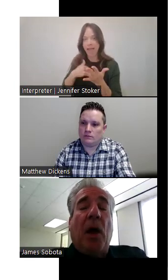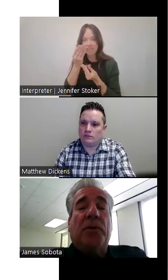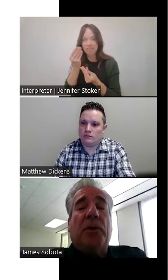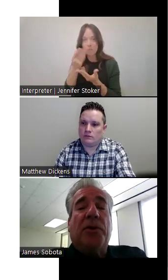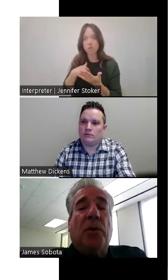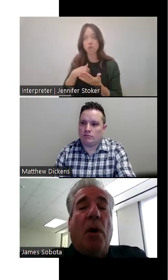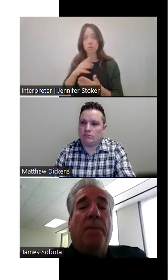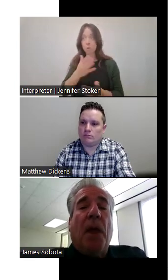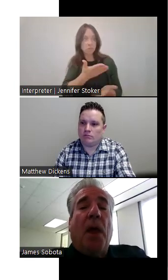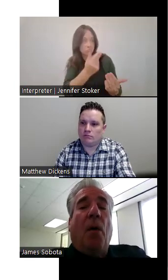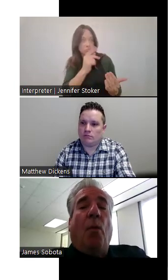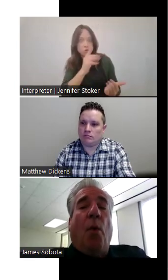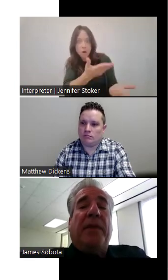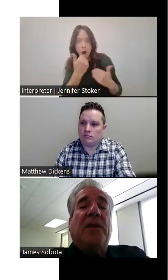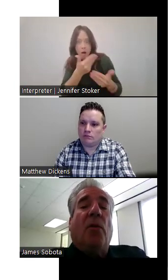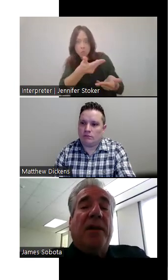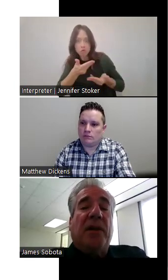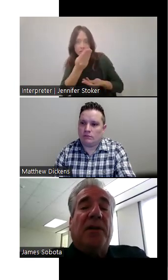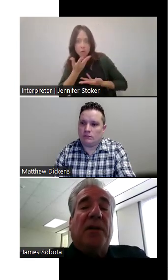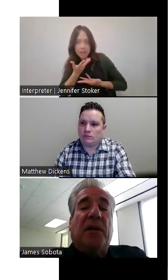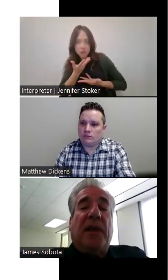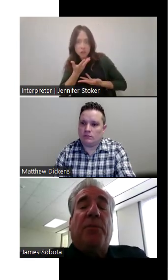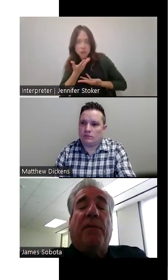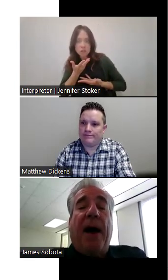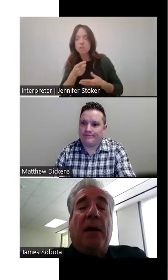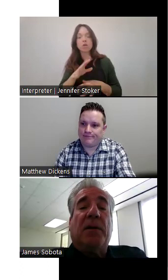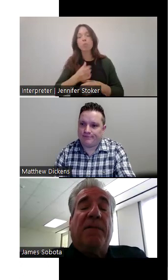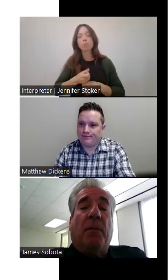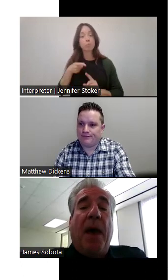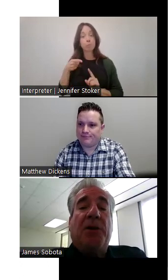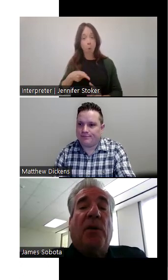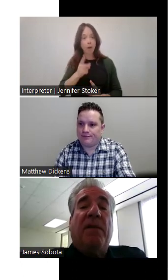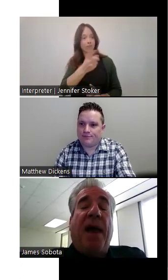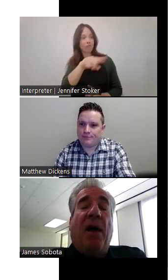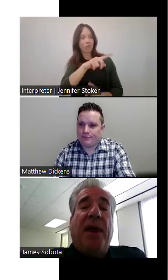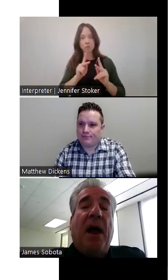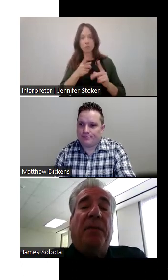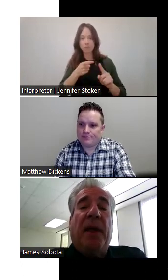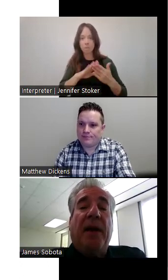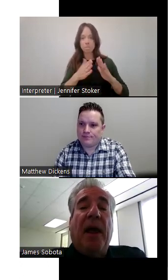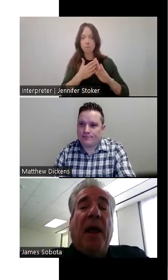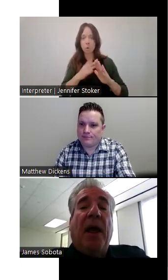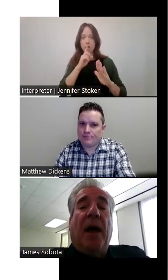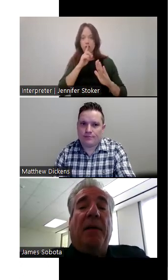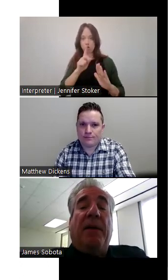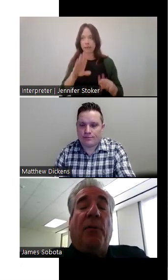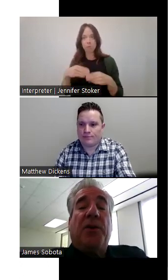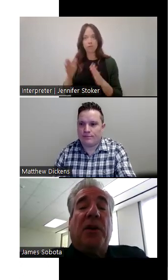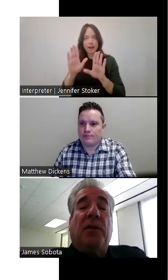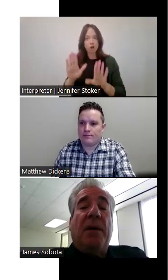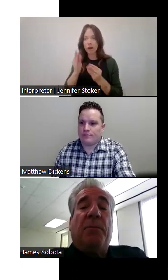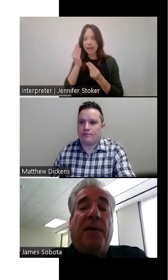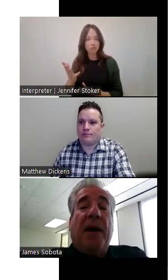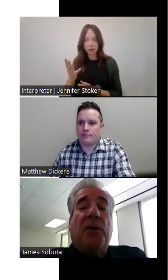make a long story short, what these great citizens, they provided us information. We found out that, uh, the